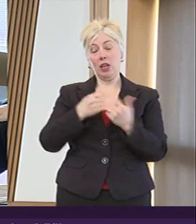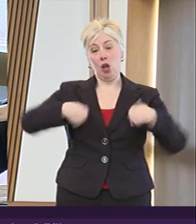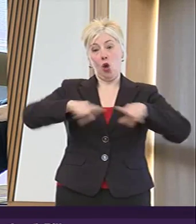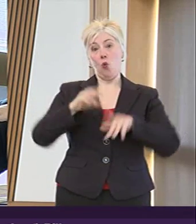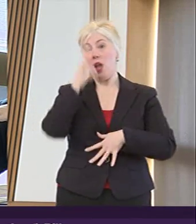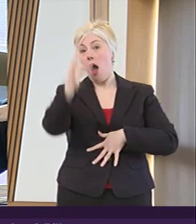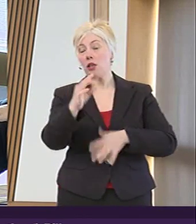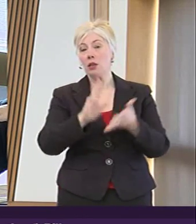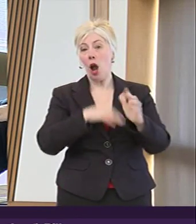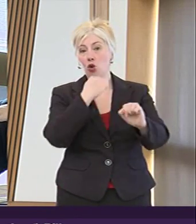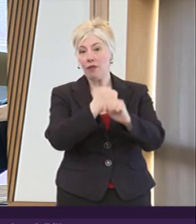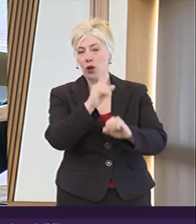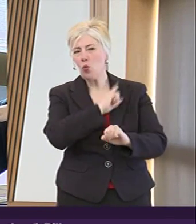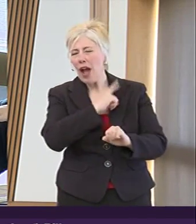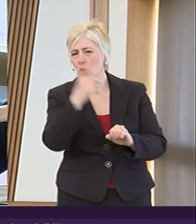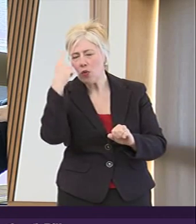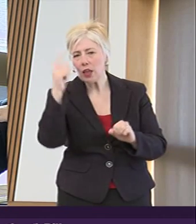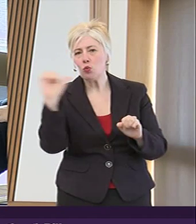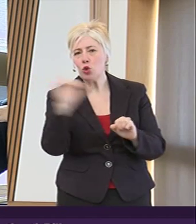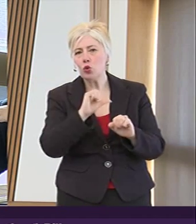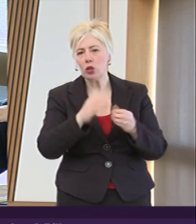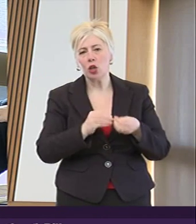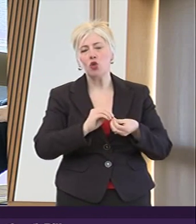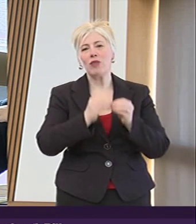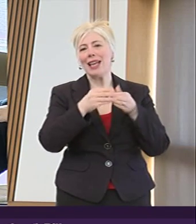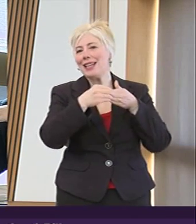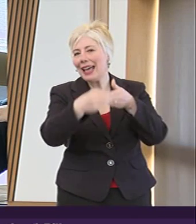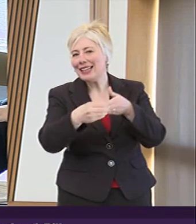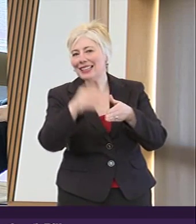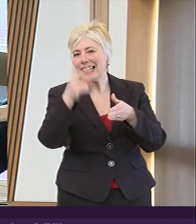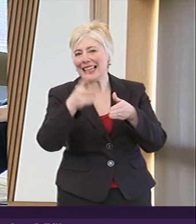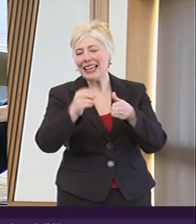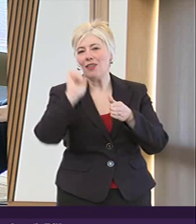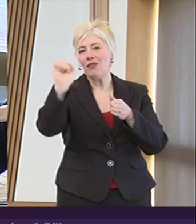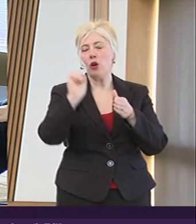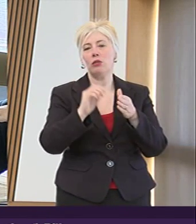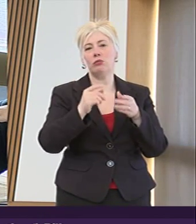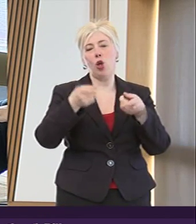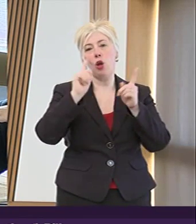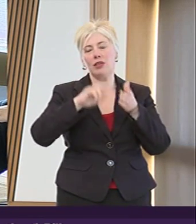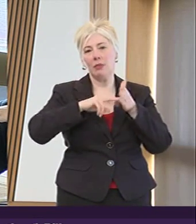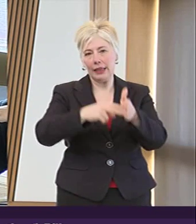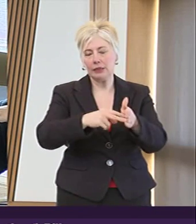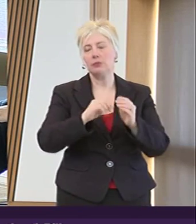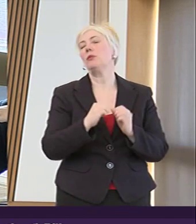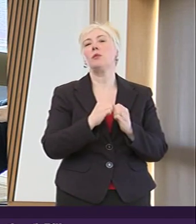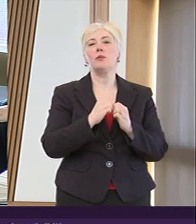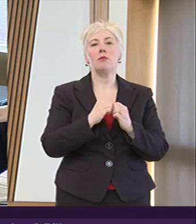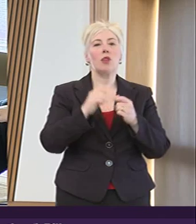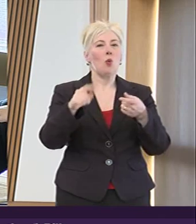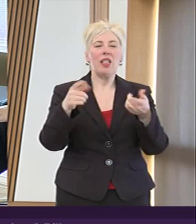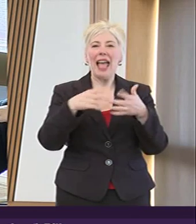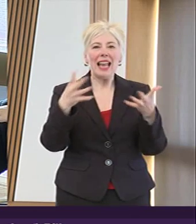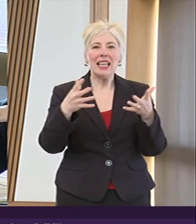why the power to issue guidance is being taken examples of the provision likely to be made in any guidance